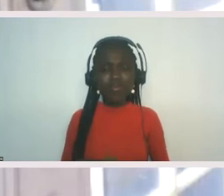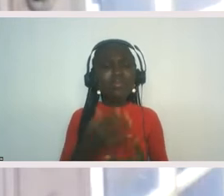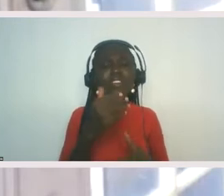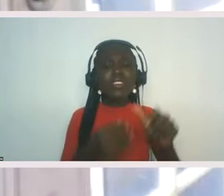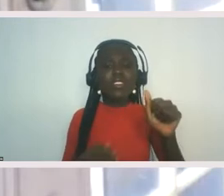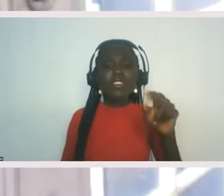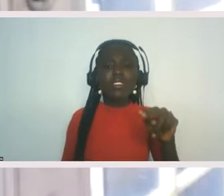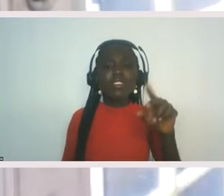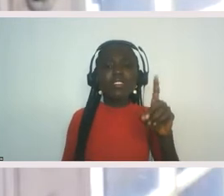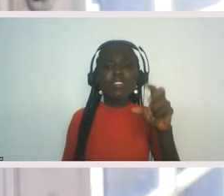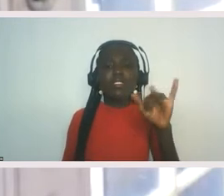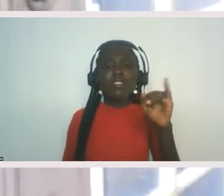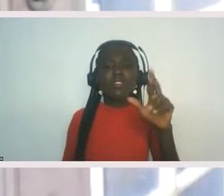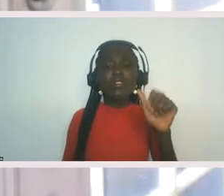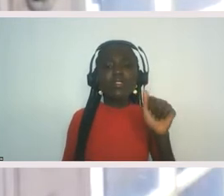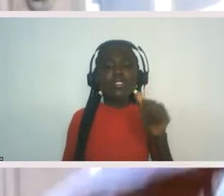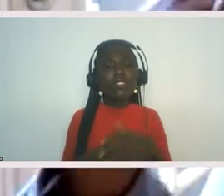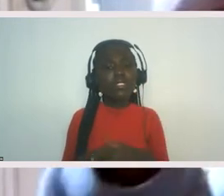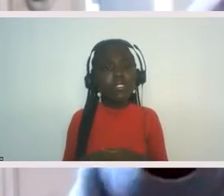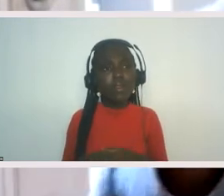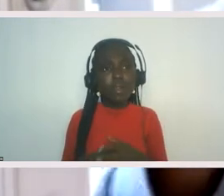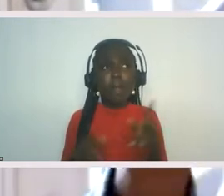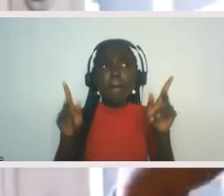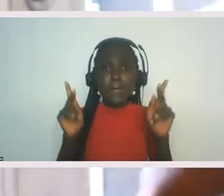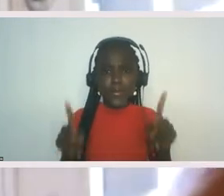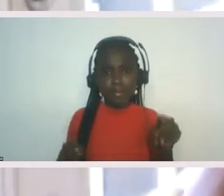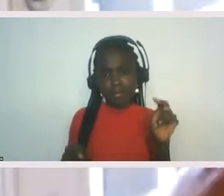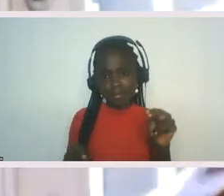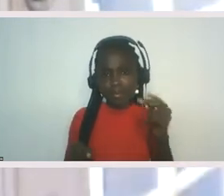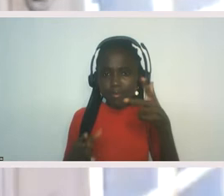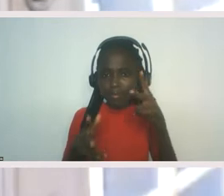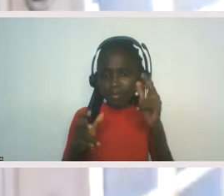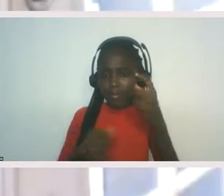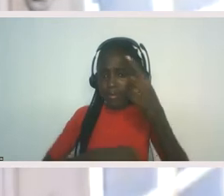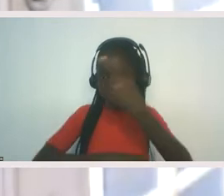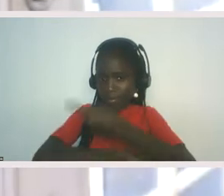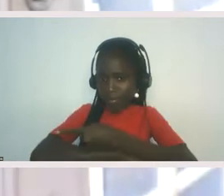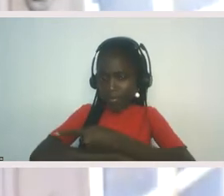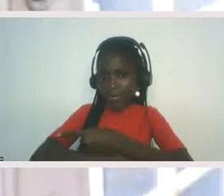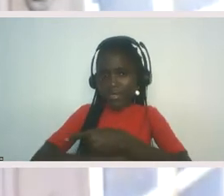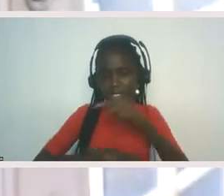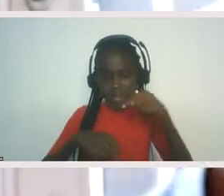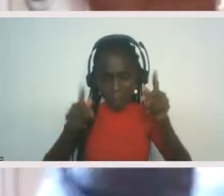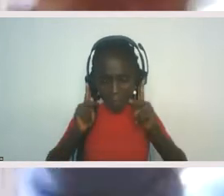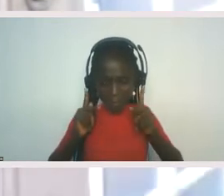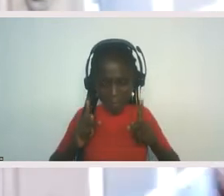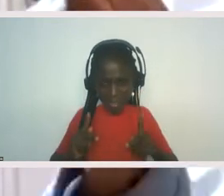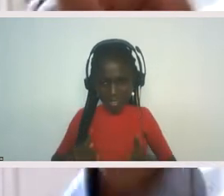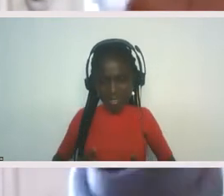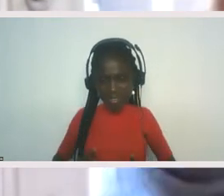to hear about the process of doing this personal healing of